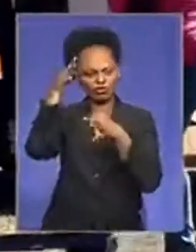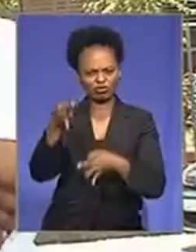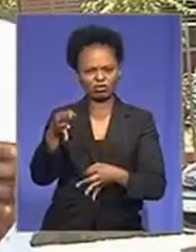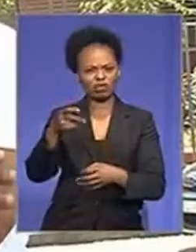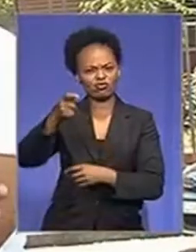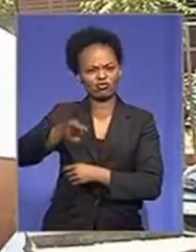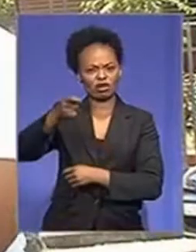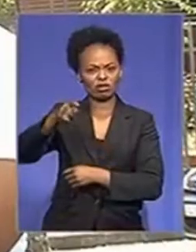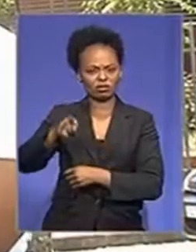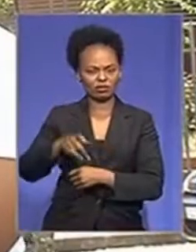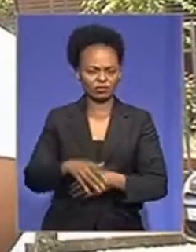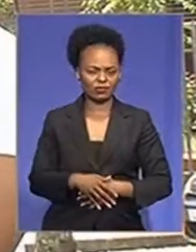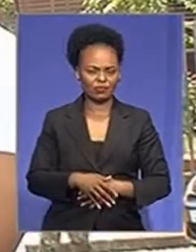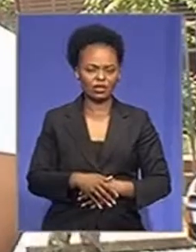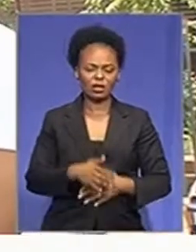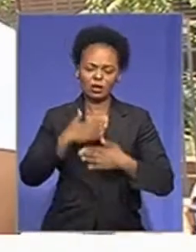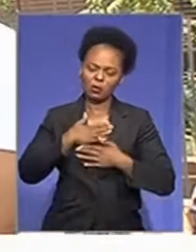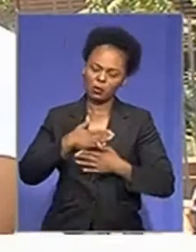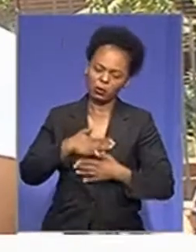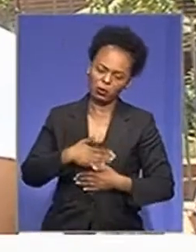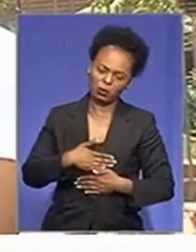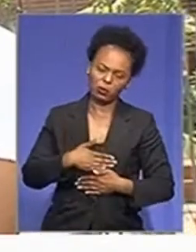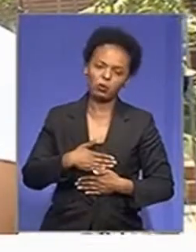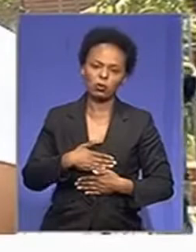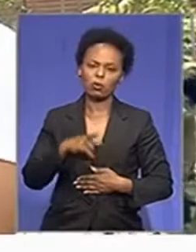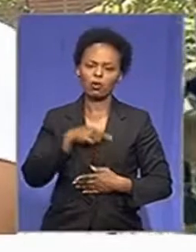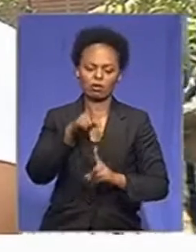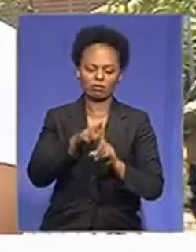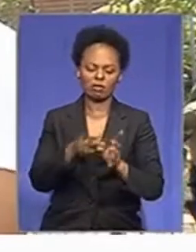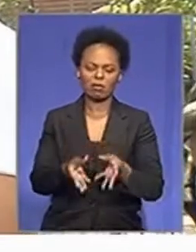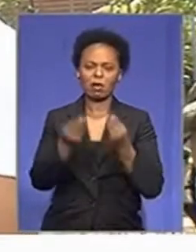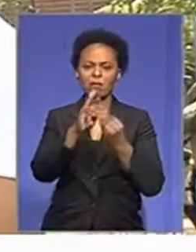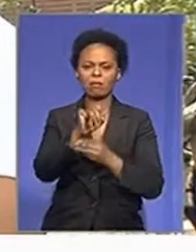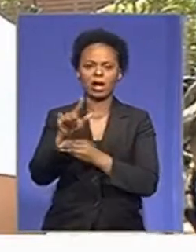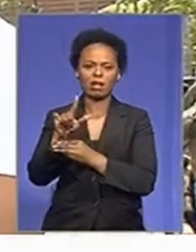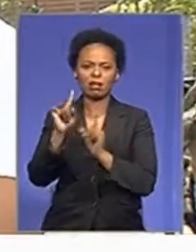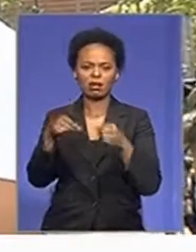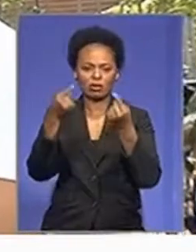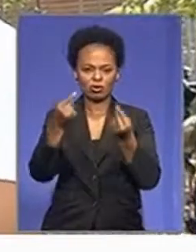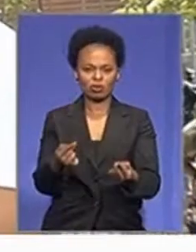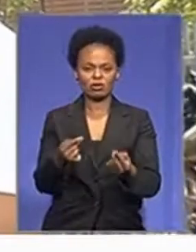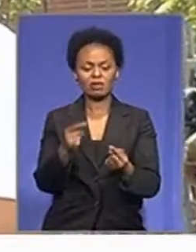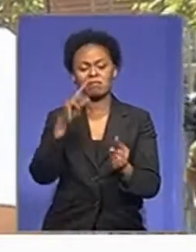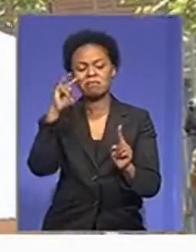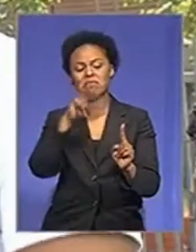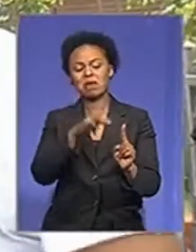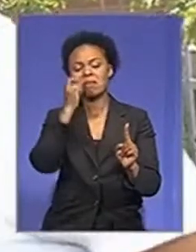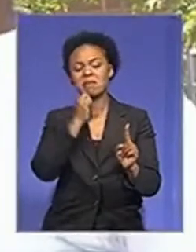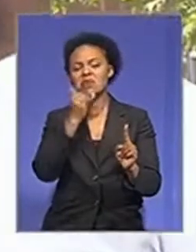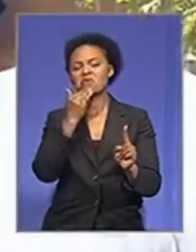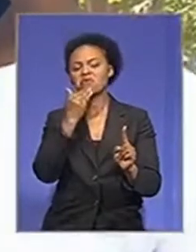This came as a relief to us, knowing very well that we won't be seeing the man who must have mandated the